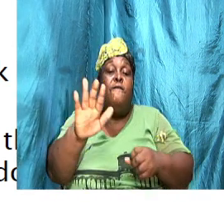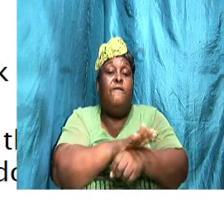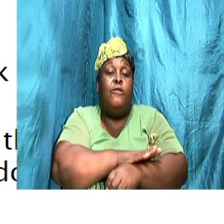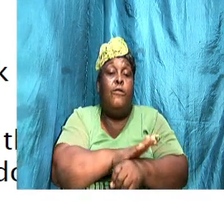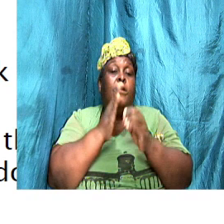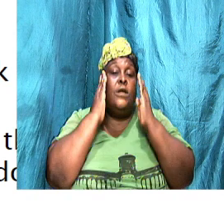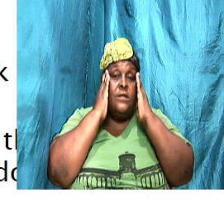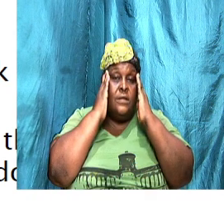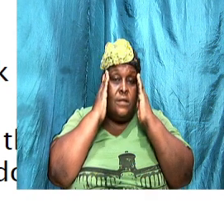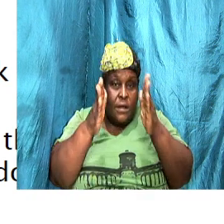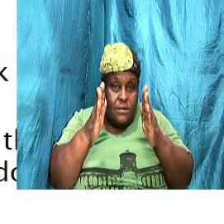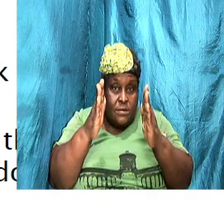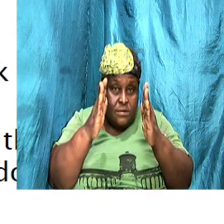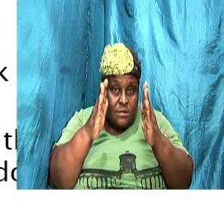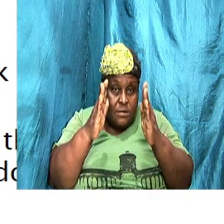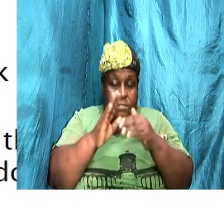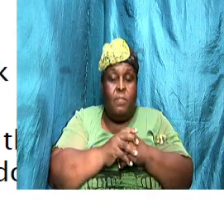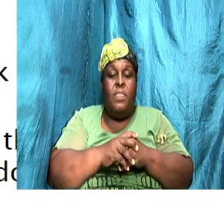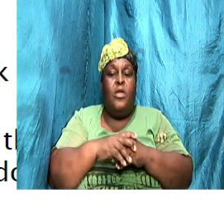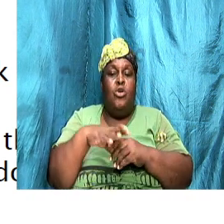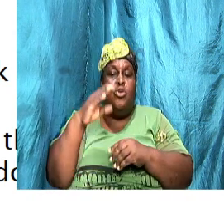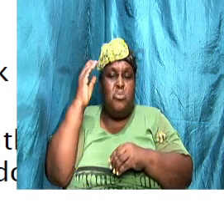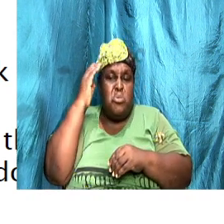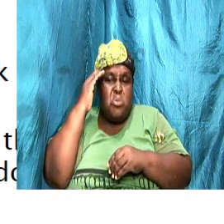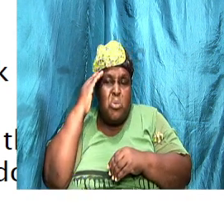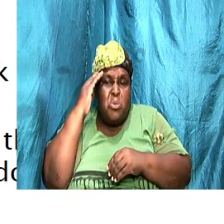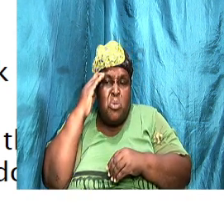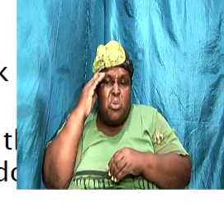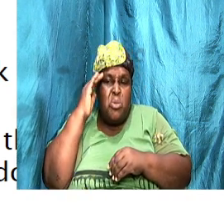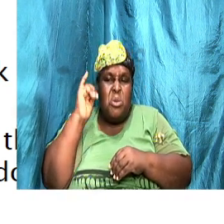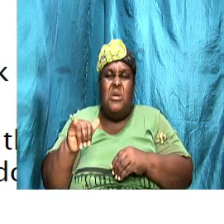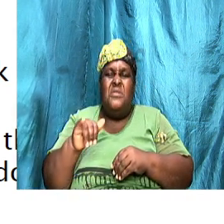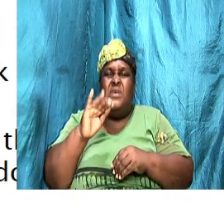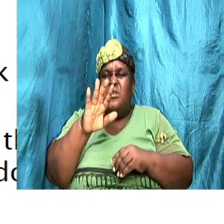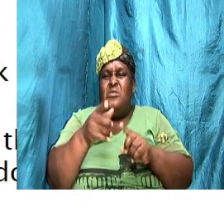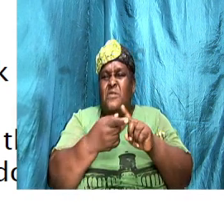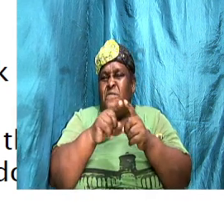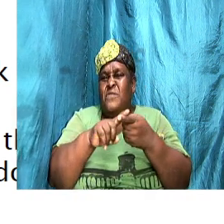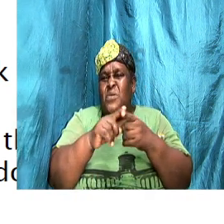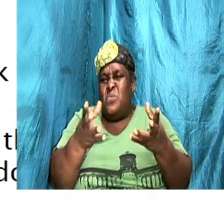Know the cues that say your partner wants to talk and it is serious.